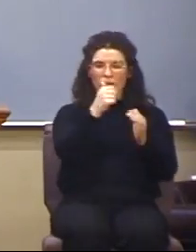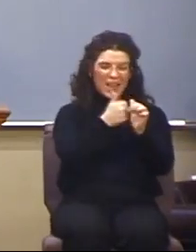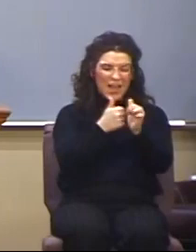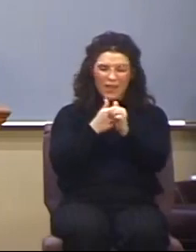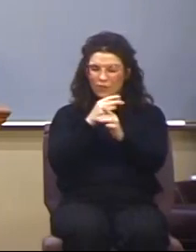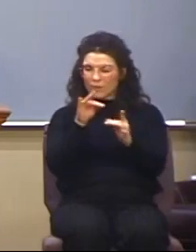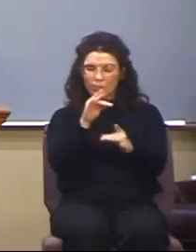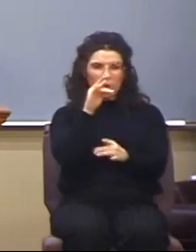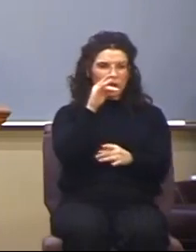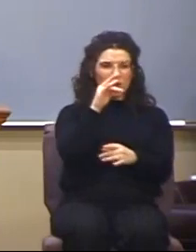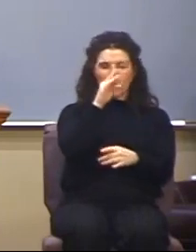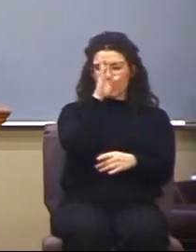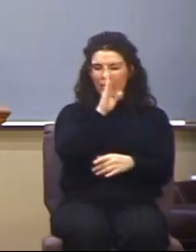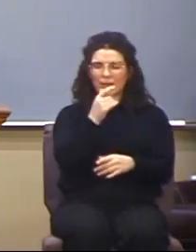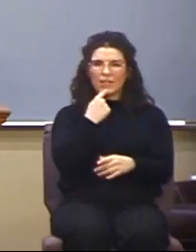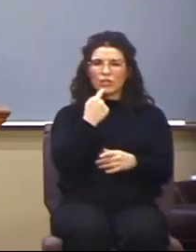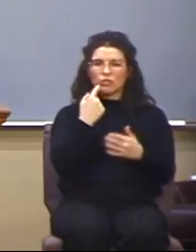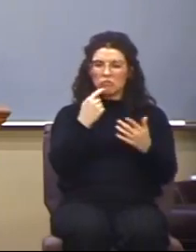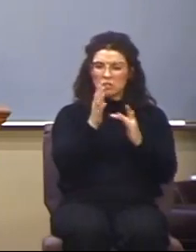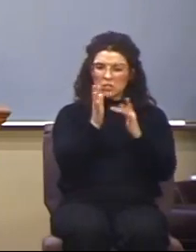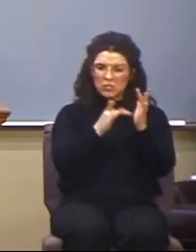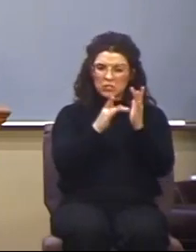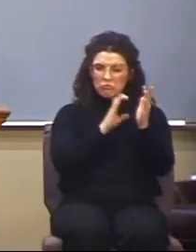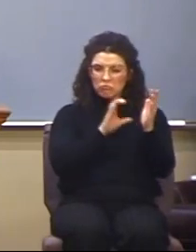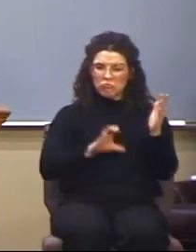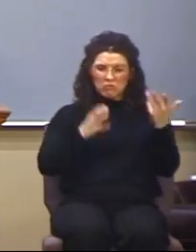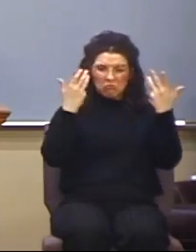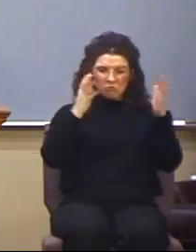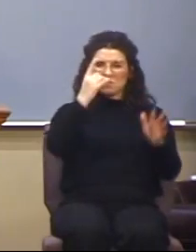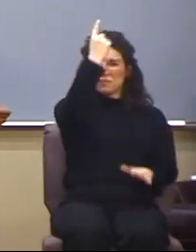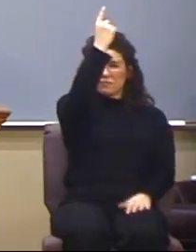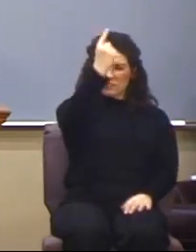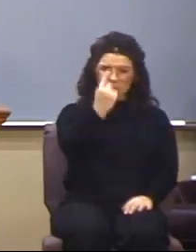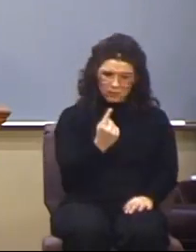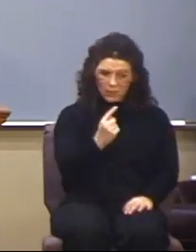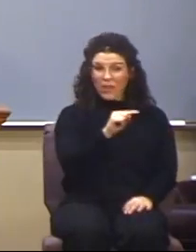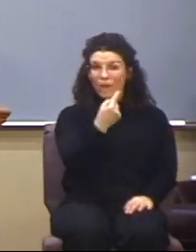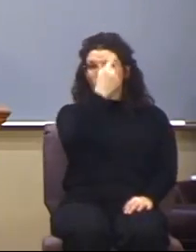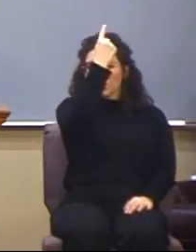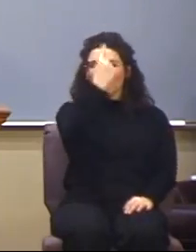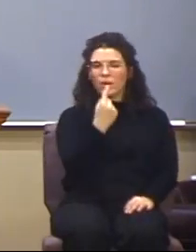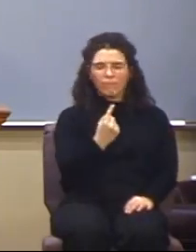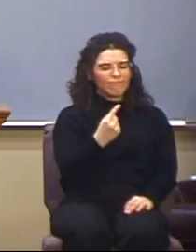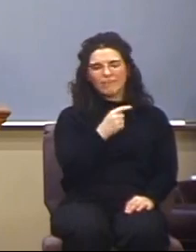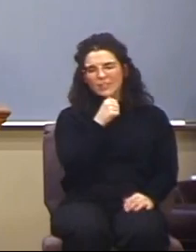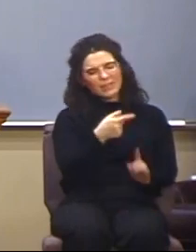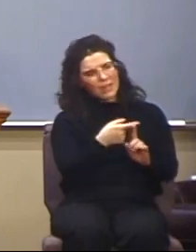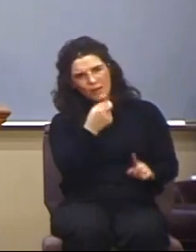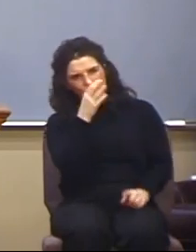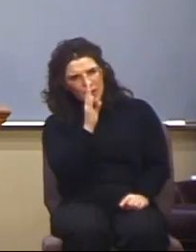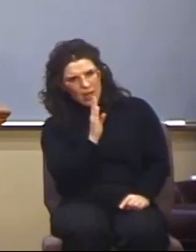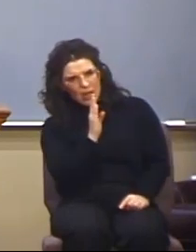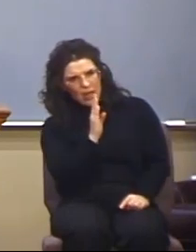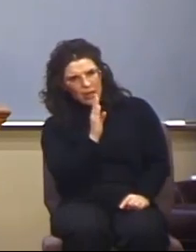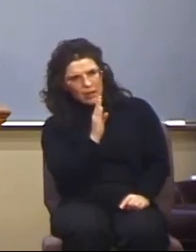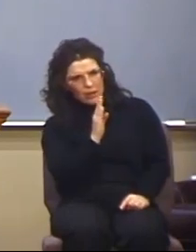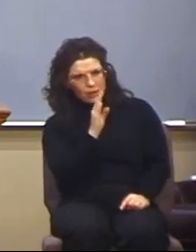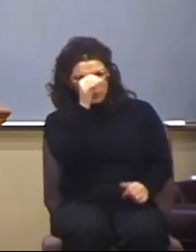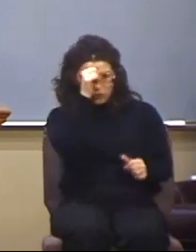is come in the flesh, that the first coming, is not of God. So, remember,